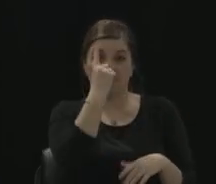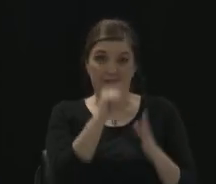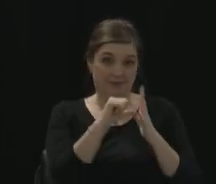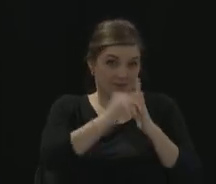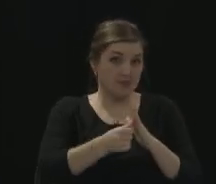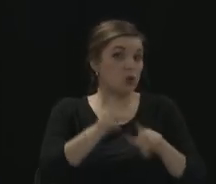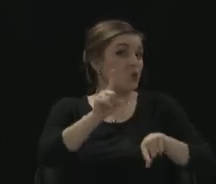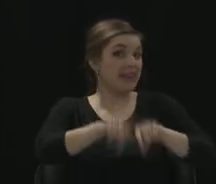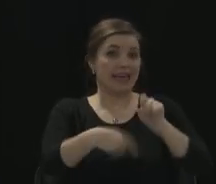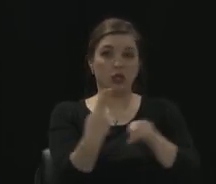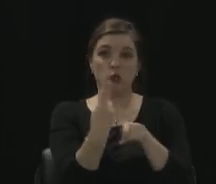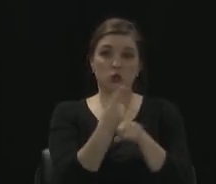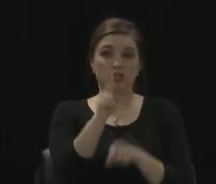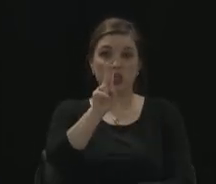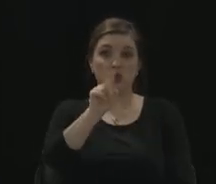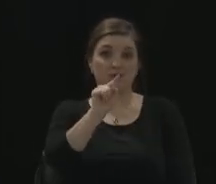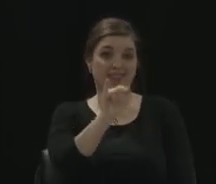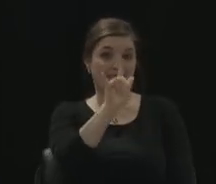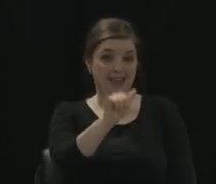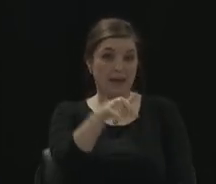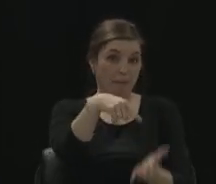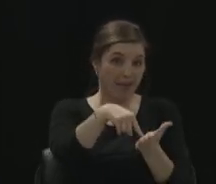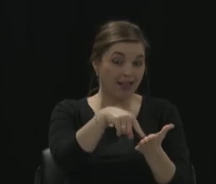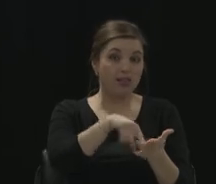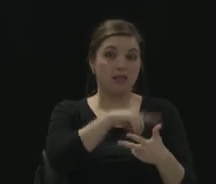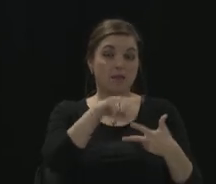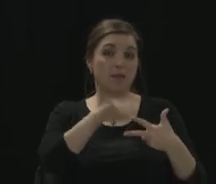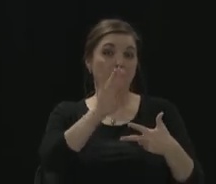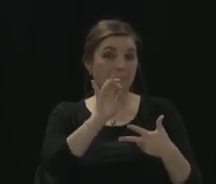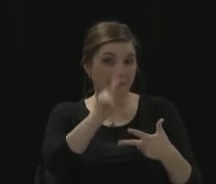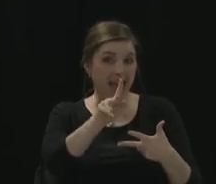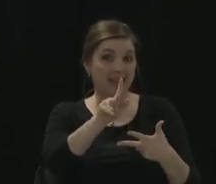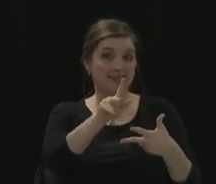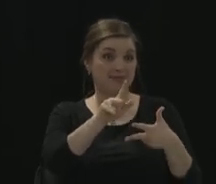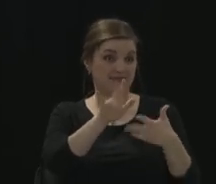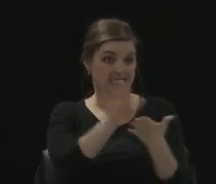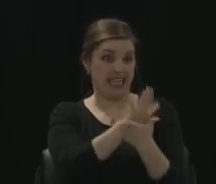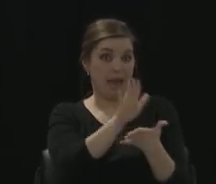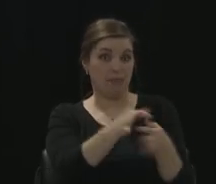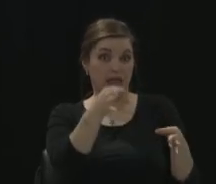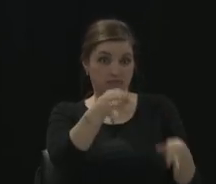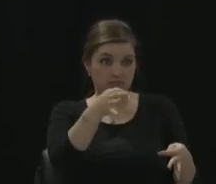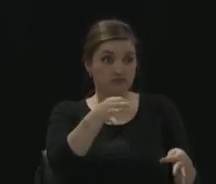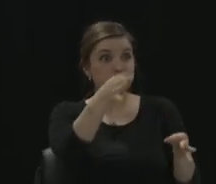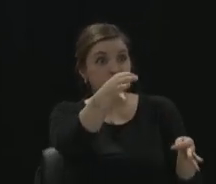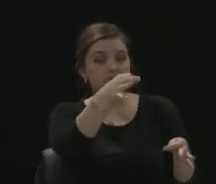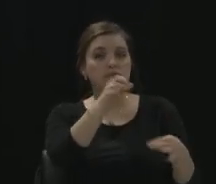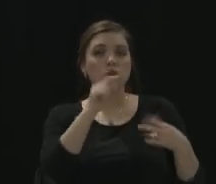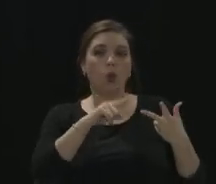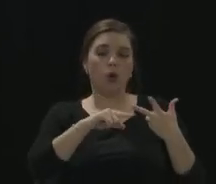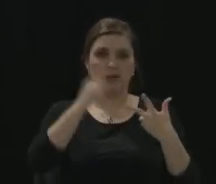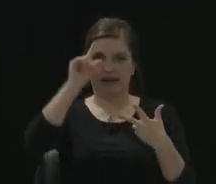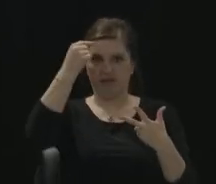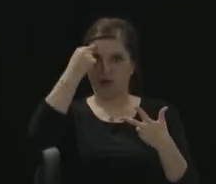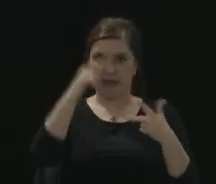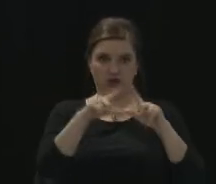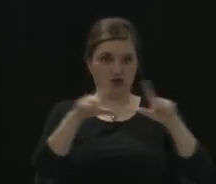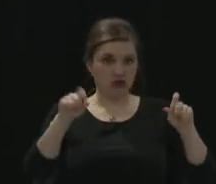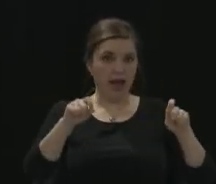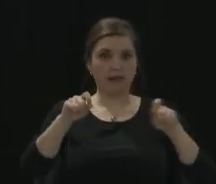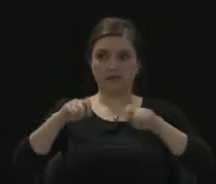your utility bill, a bank statement, or like a paycheck, a government check, or anything like that.